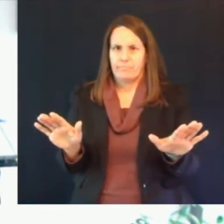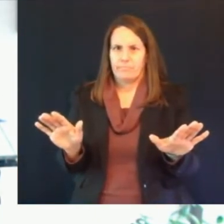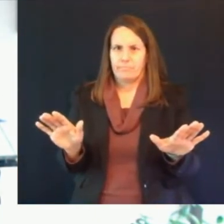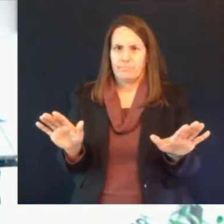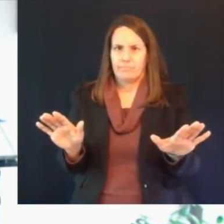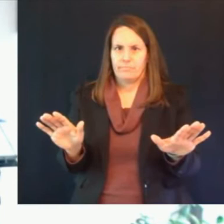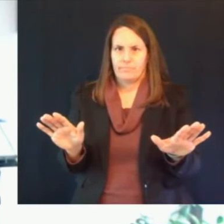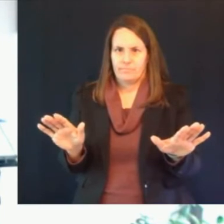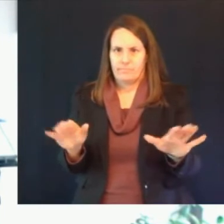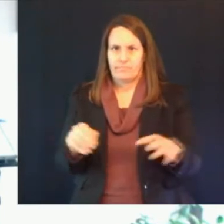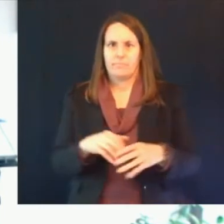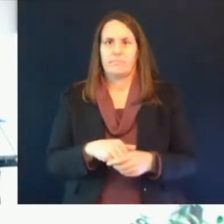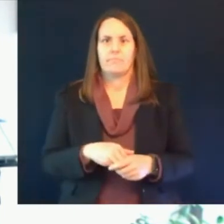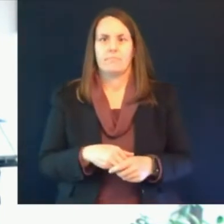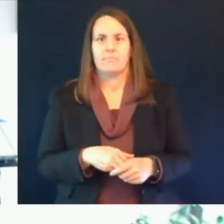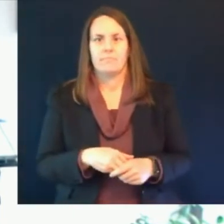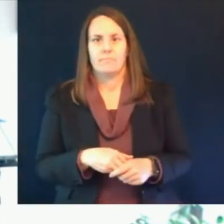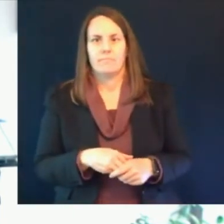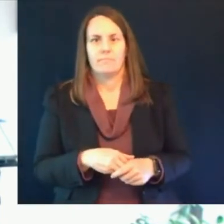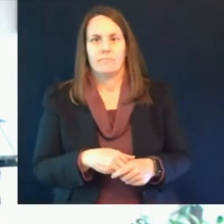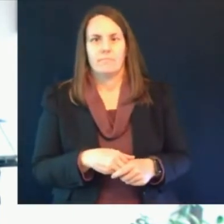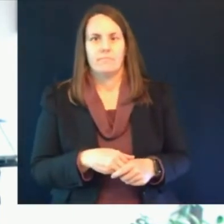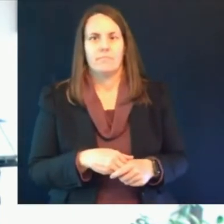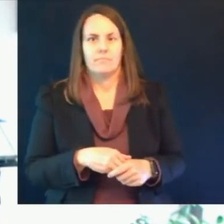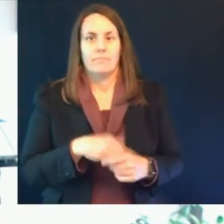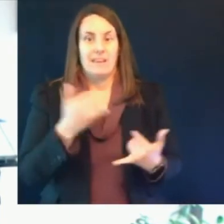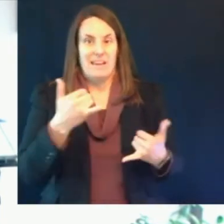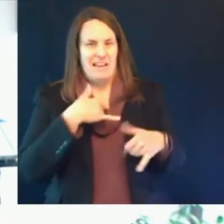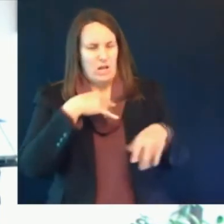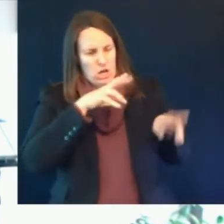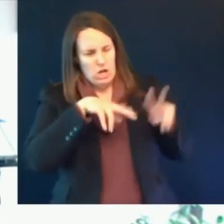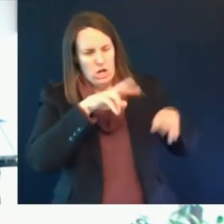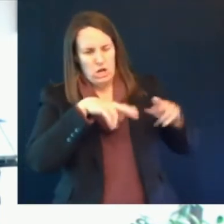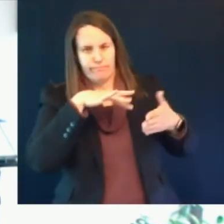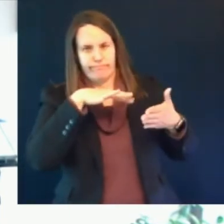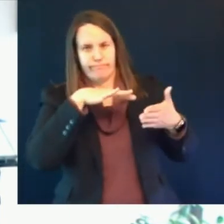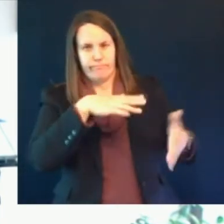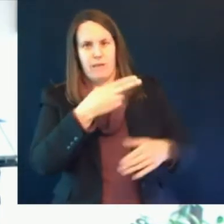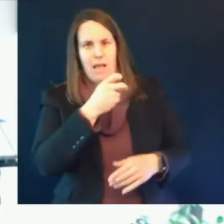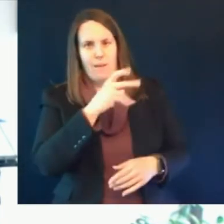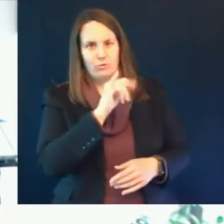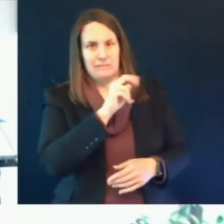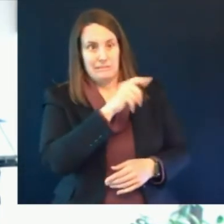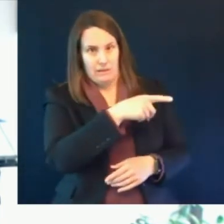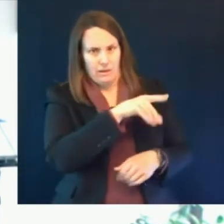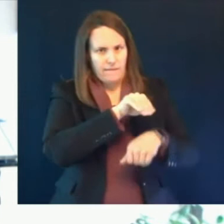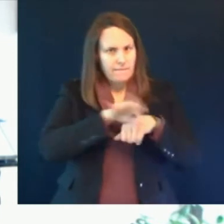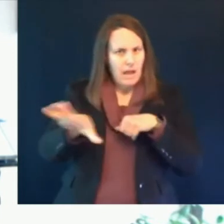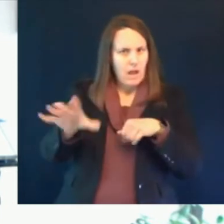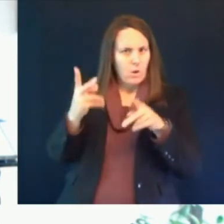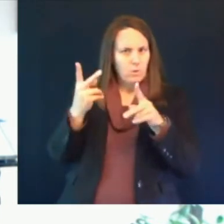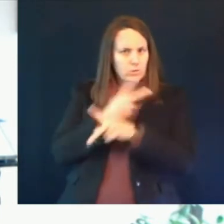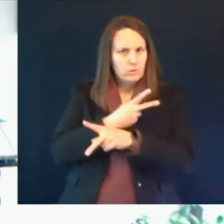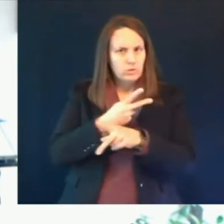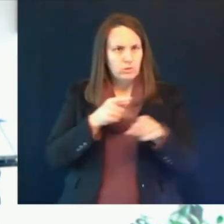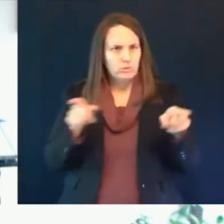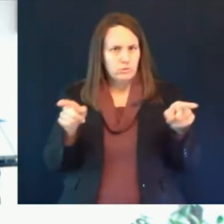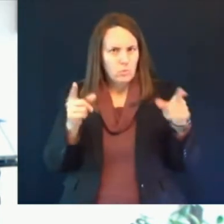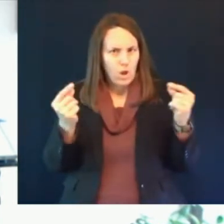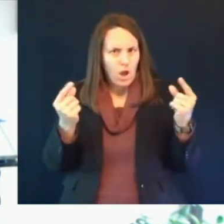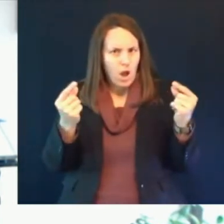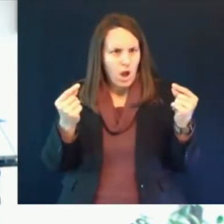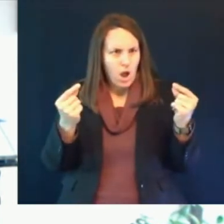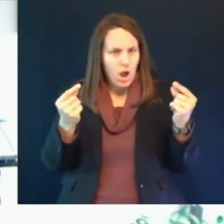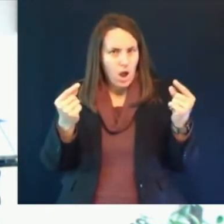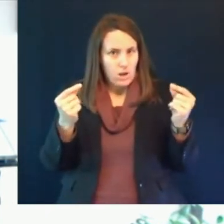potentially vaccine related immune thrombocytopenia it could be dangerous to use heparin because there's